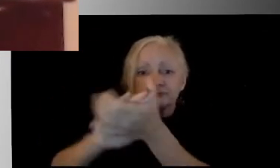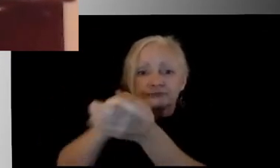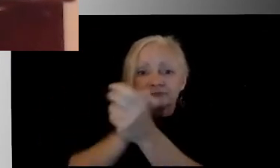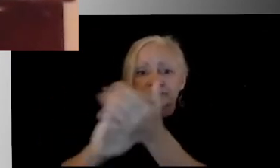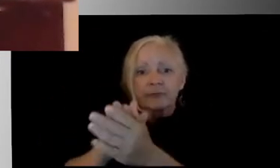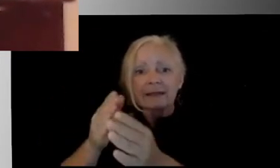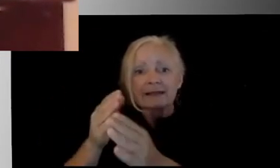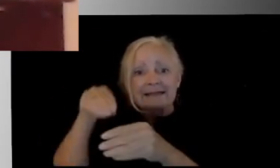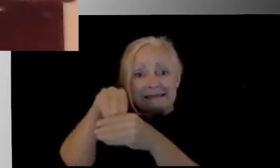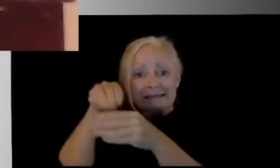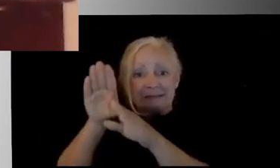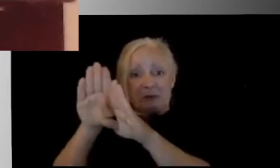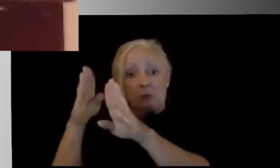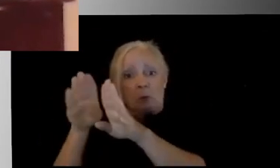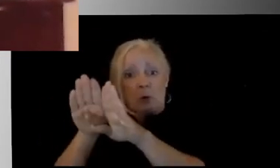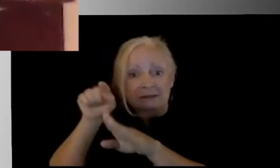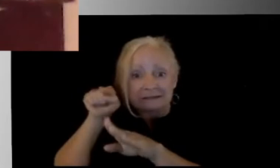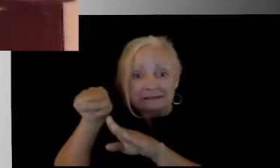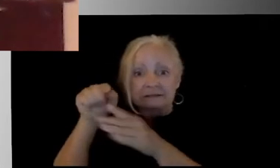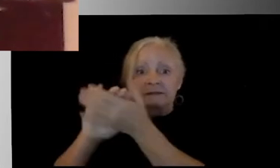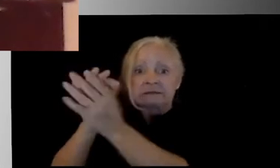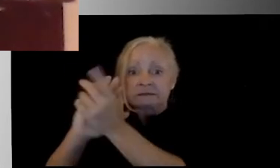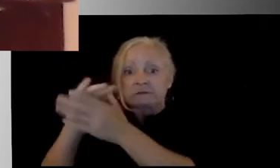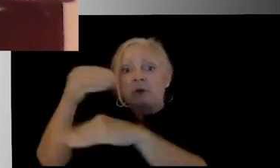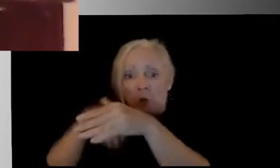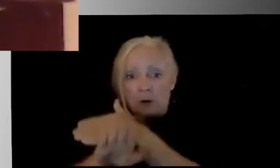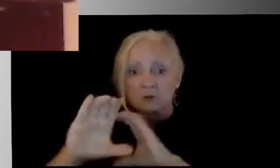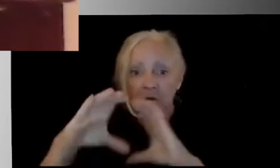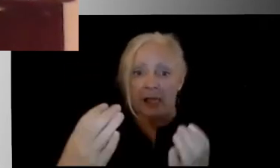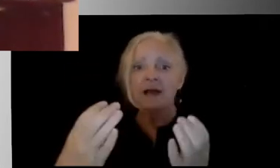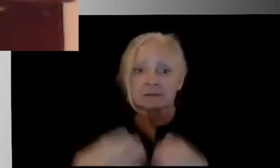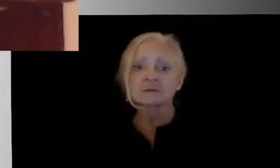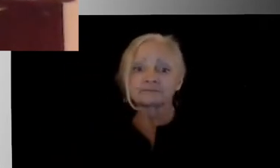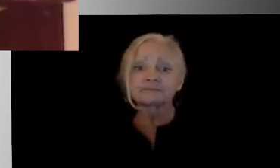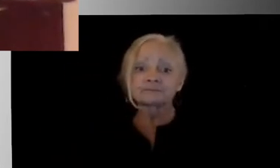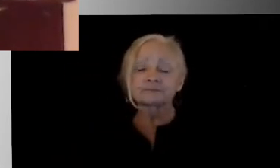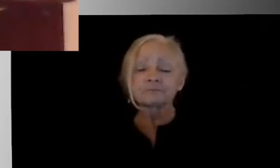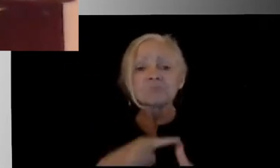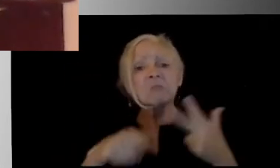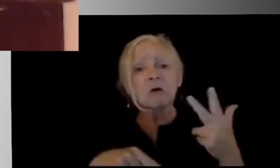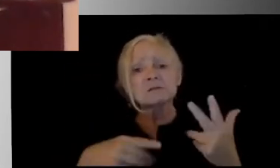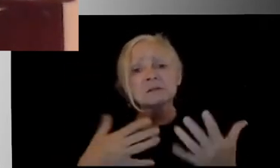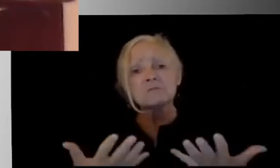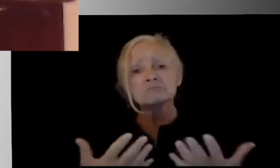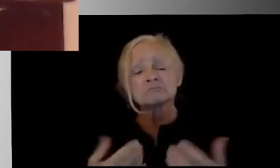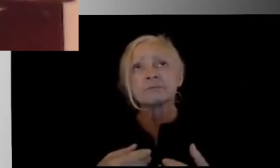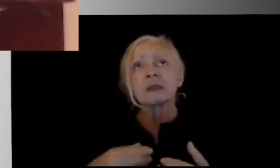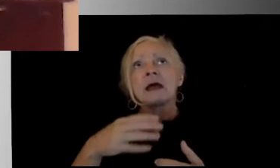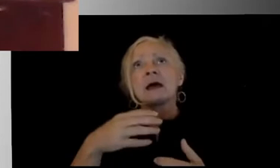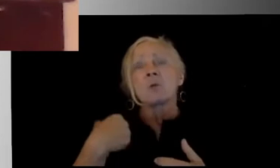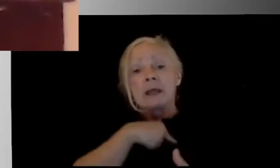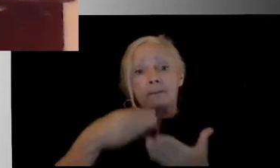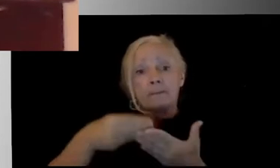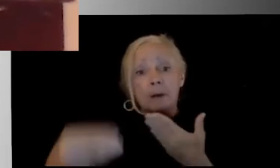classroom and every single building that can be utilized for our students coming and going. So, those are some of the kind of high level. We also had to purchase